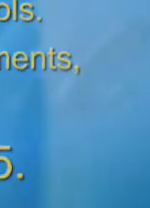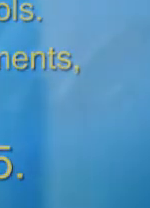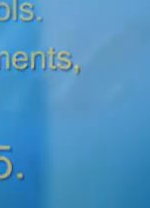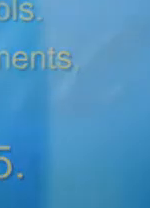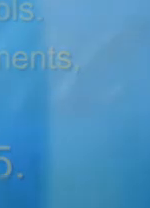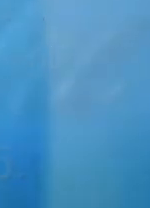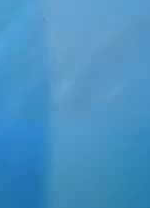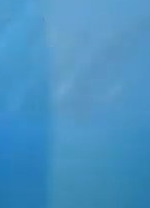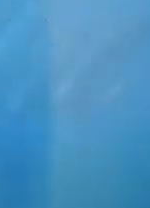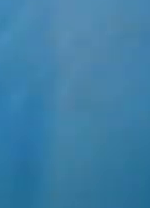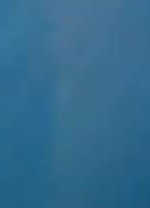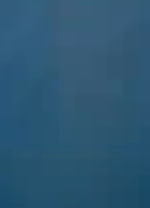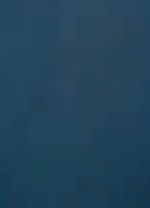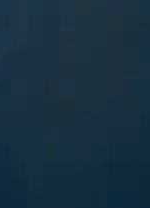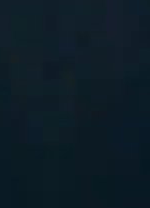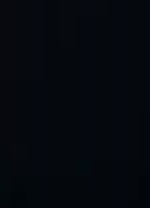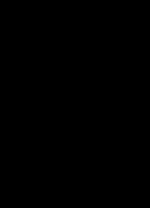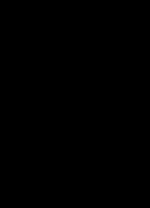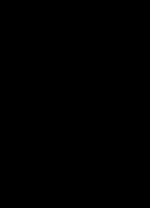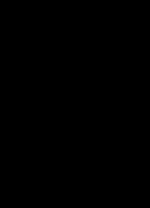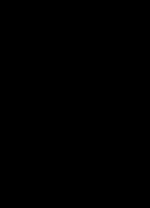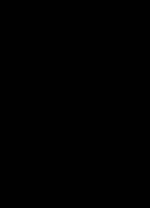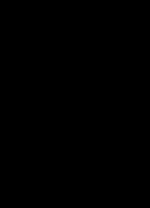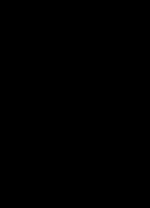Mr. Forrest.smail Mr. Thank